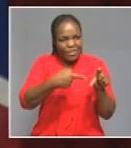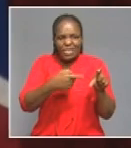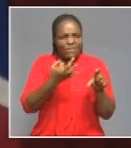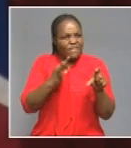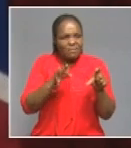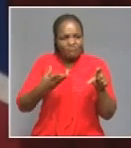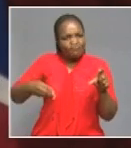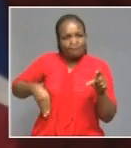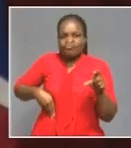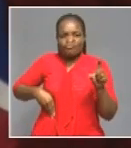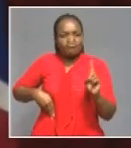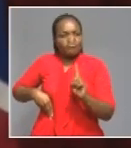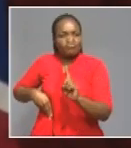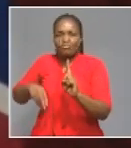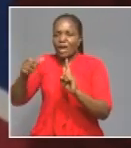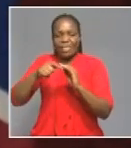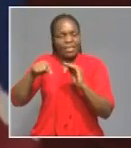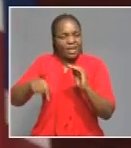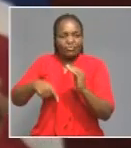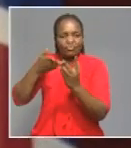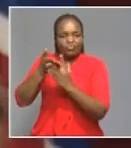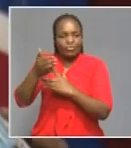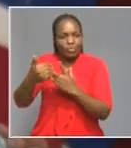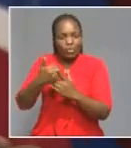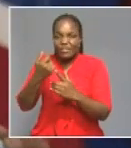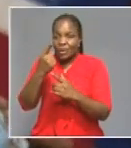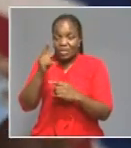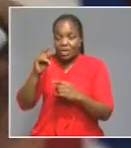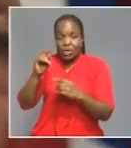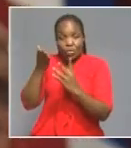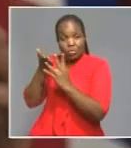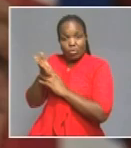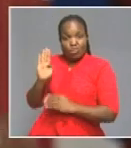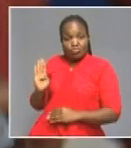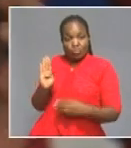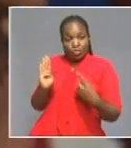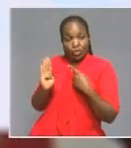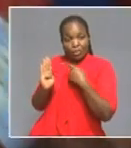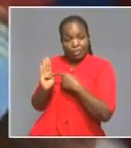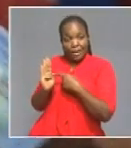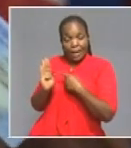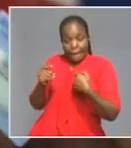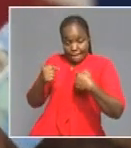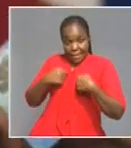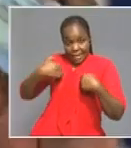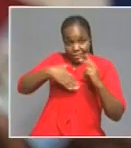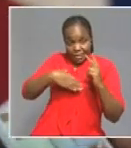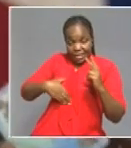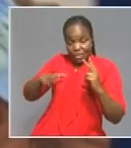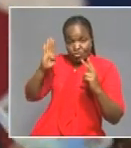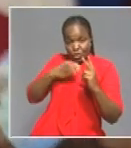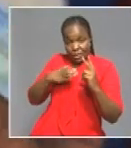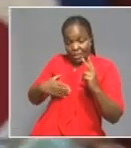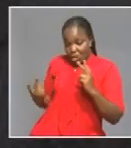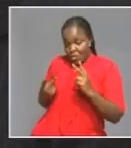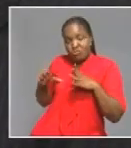around. And I would like us to move to Botswana. President, I already agreed that we must